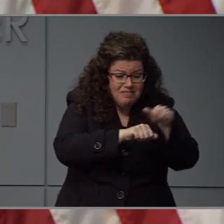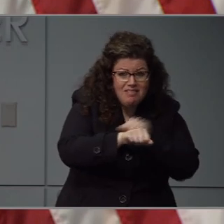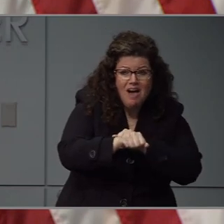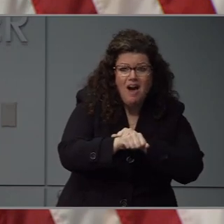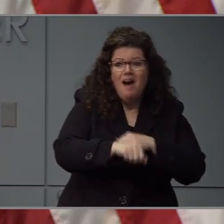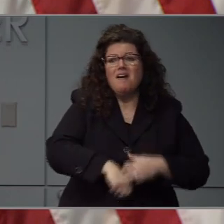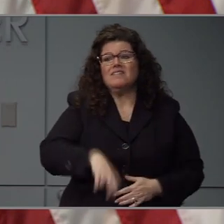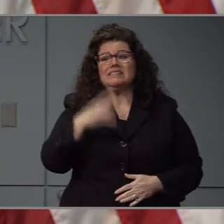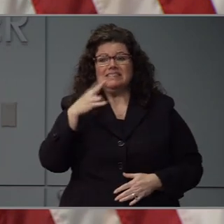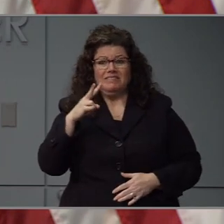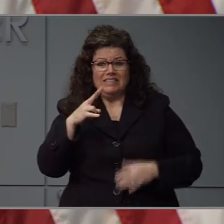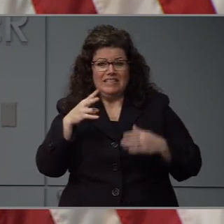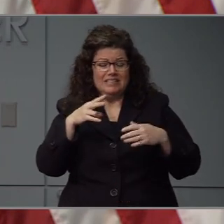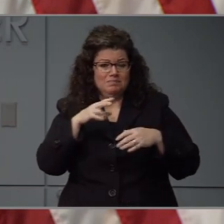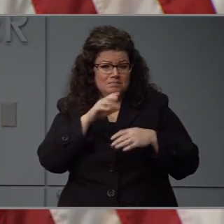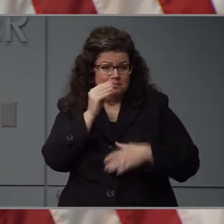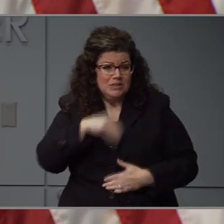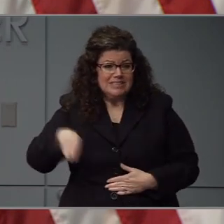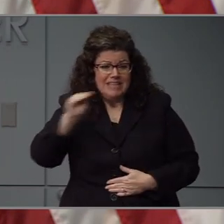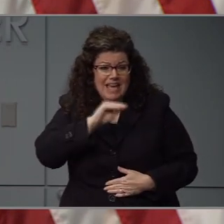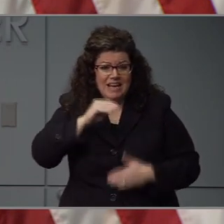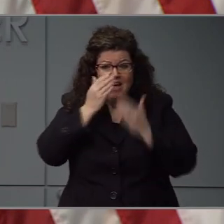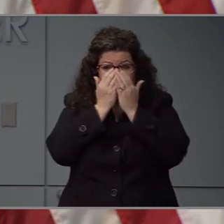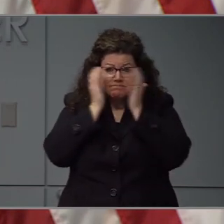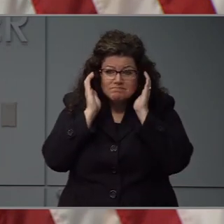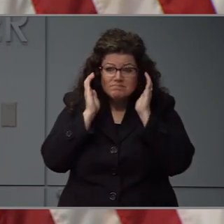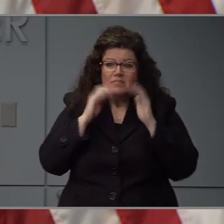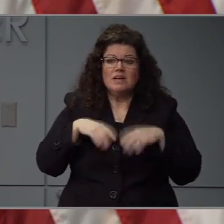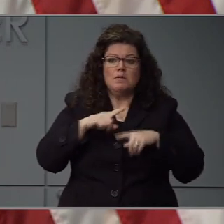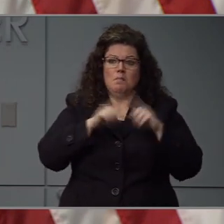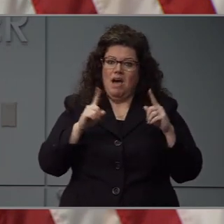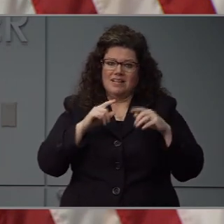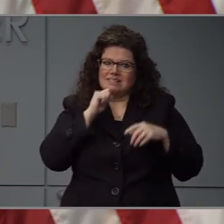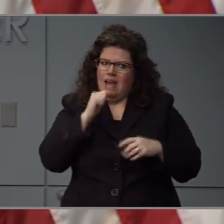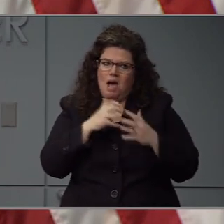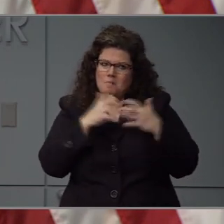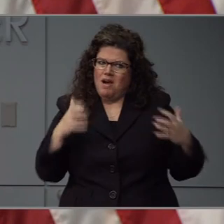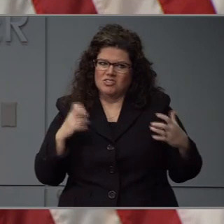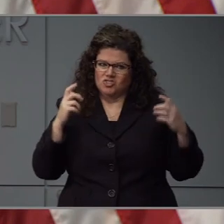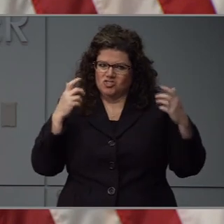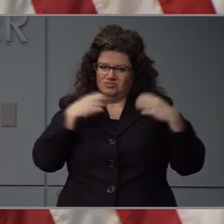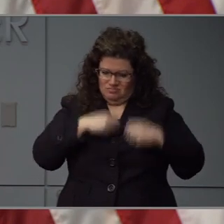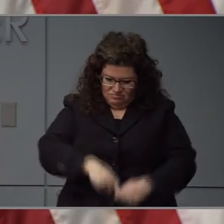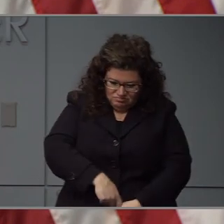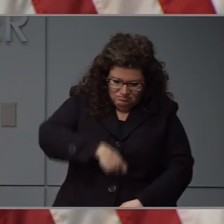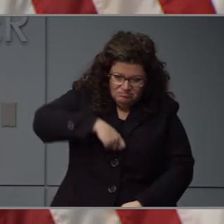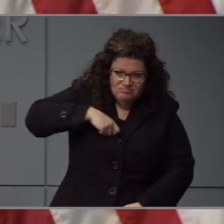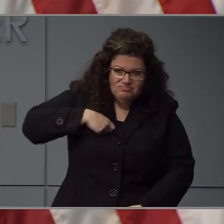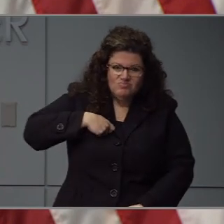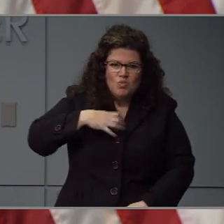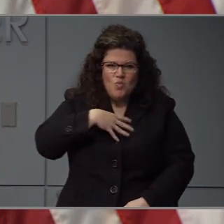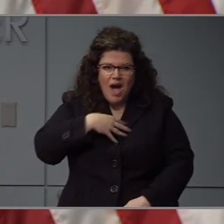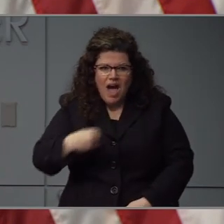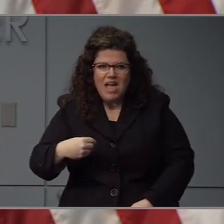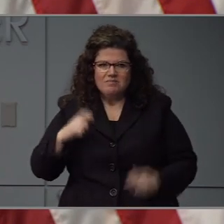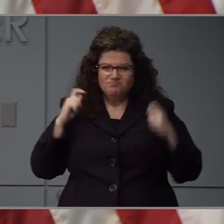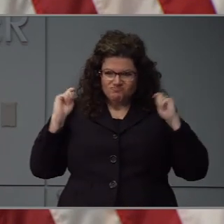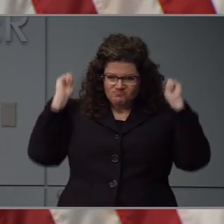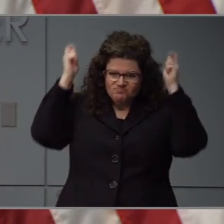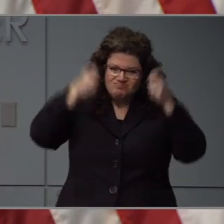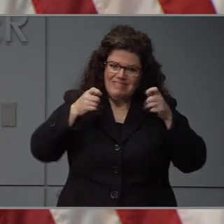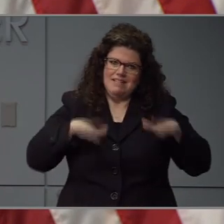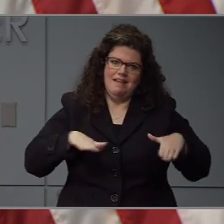% of face shields, and less than 1% of the coveralls. We'll provide an update to these numbers once the last part of that third